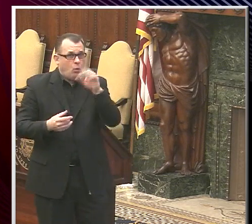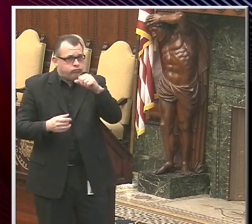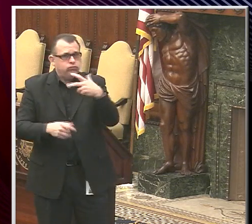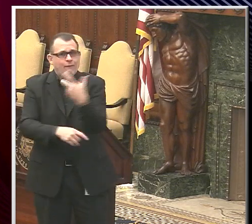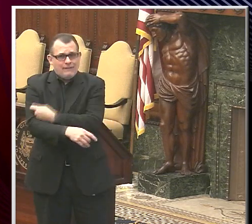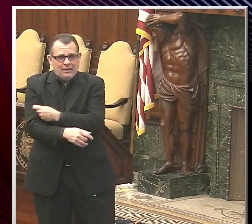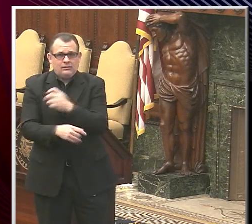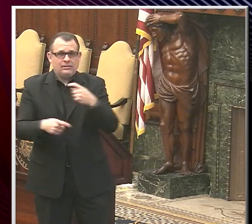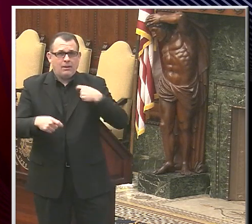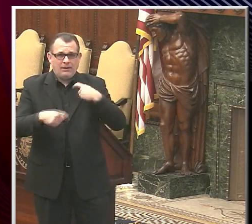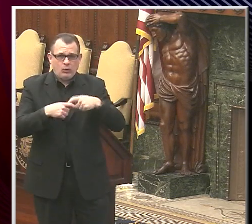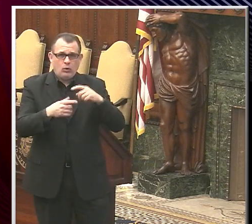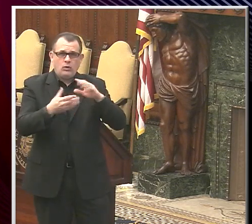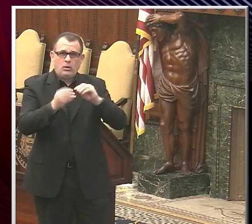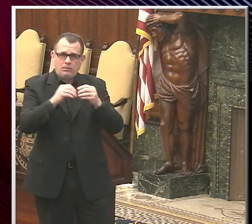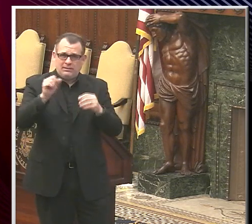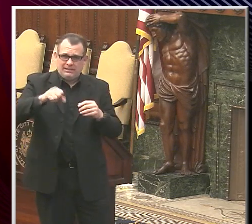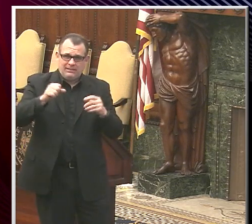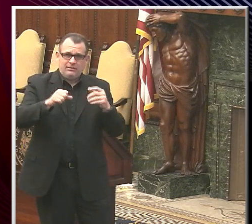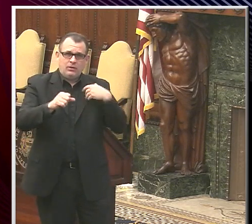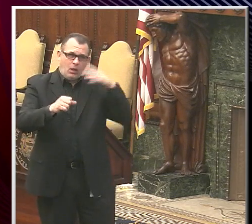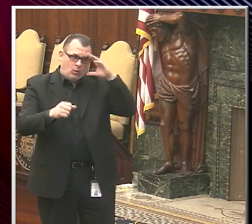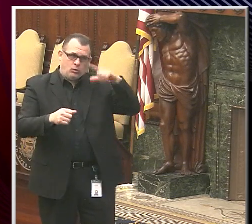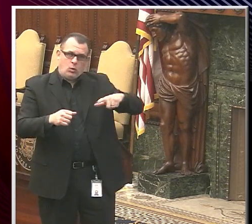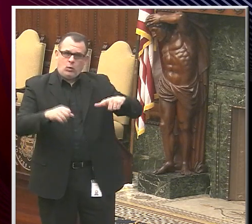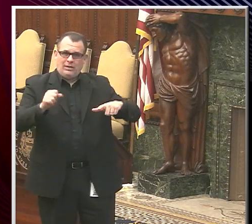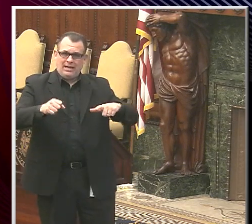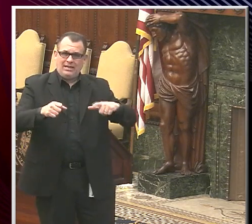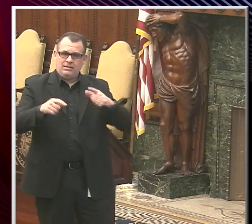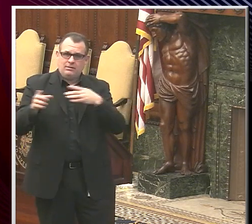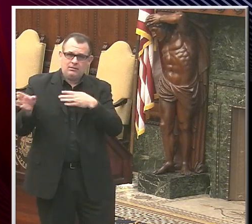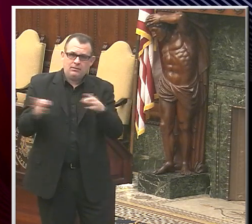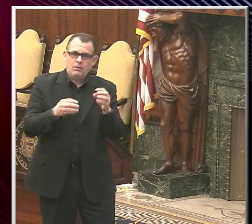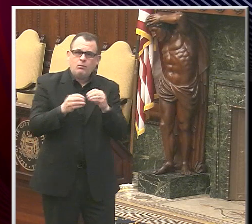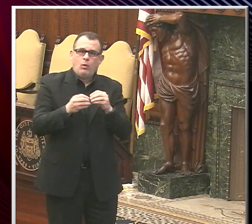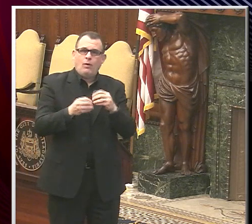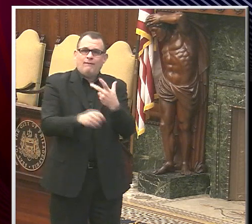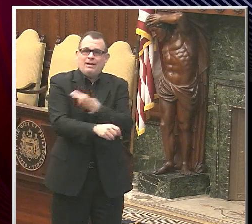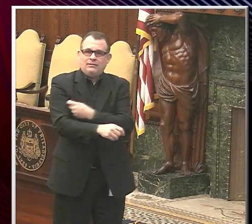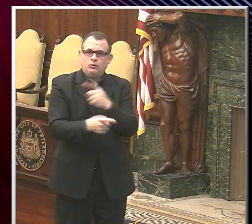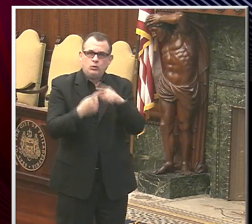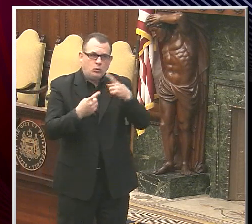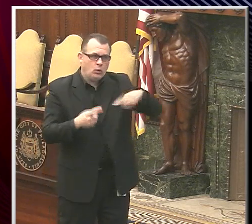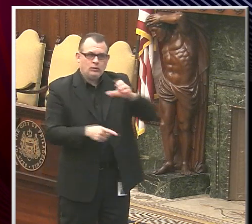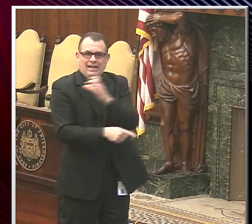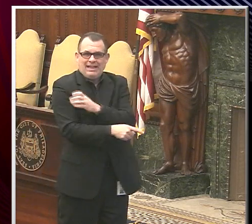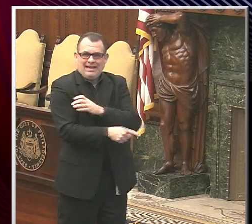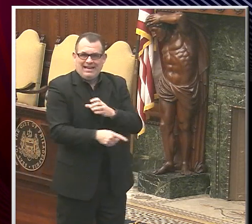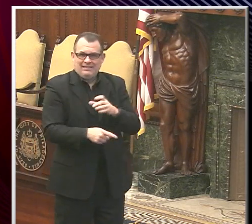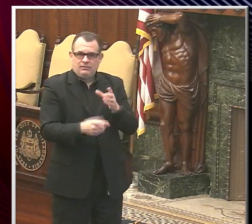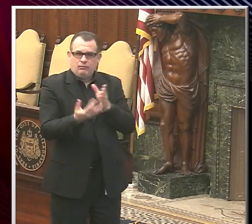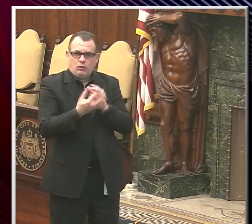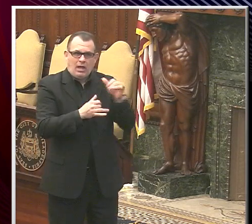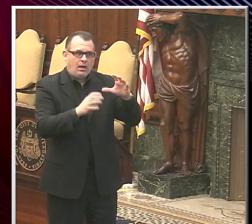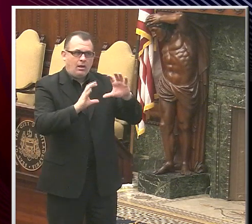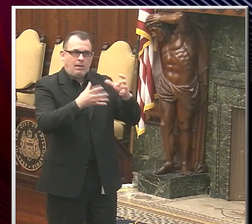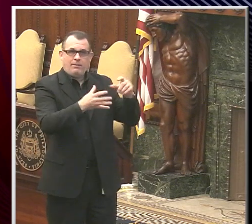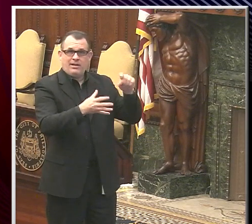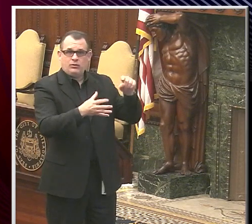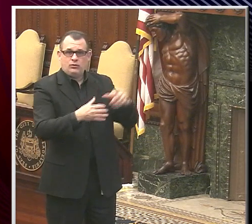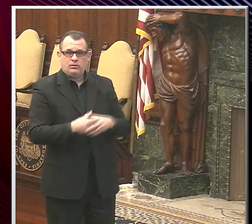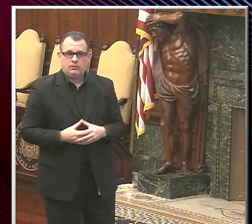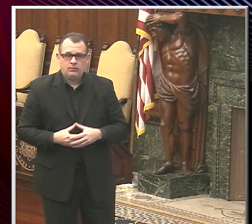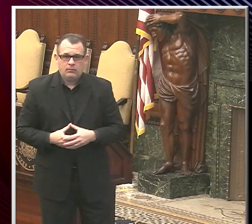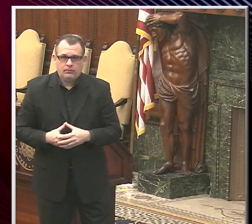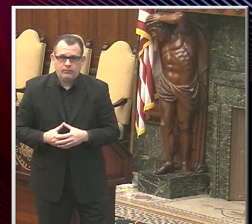that. We are directing more vaccine to those clinics that serve that population, and they're